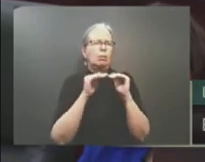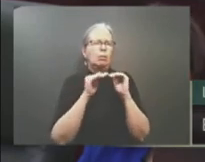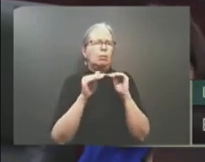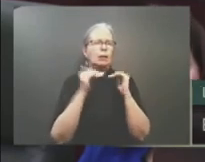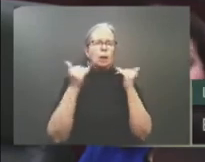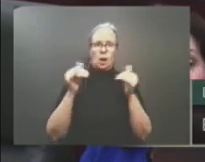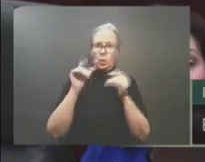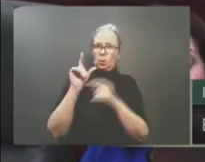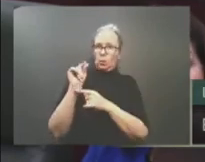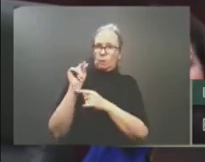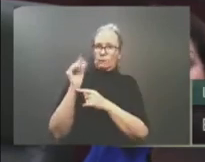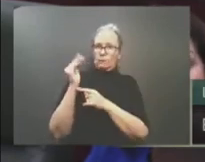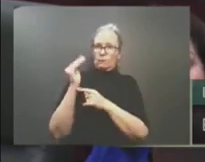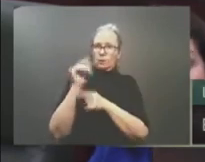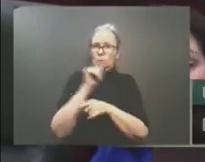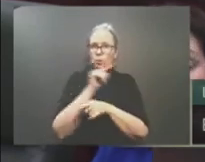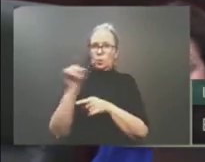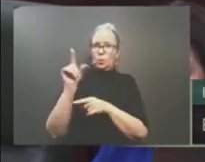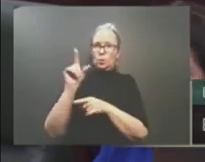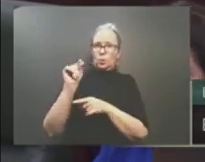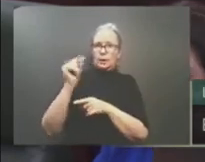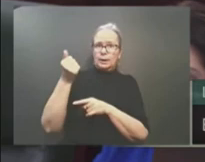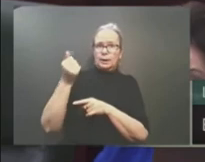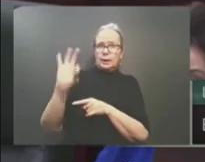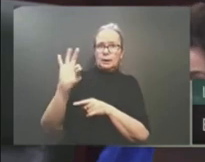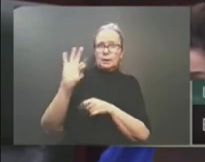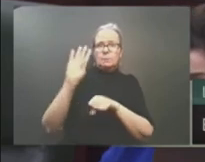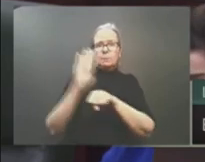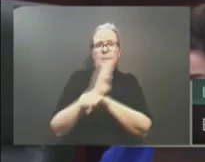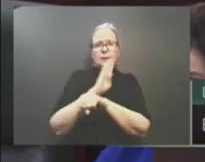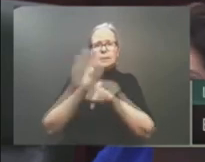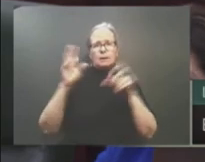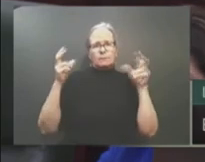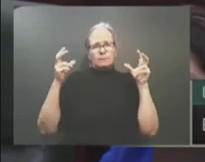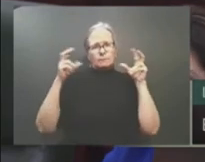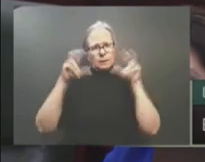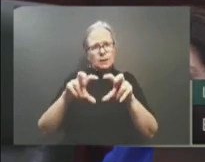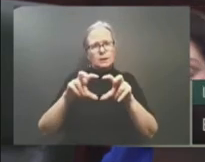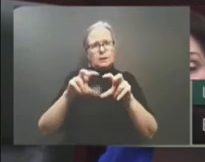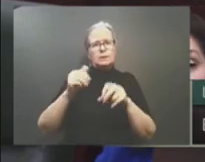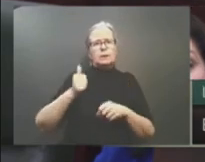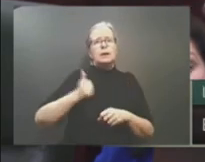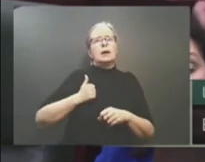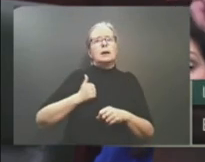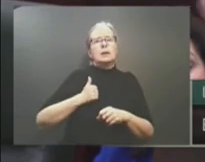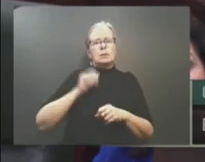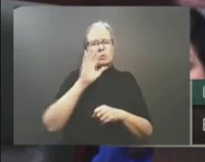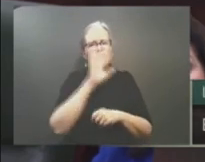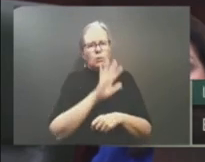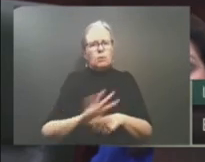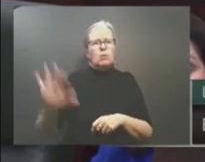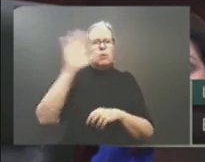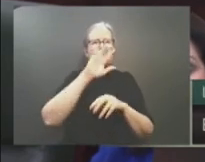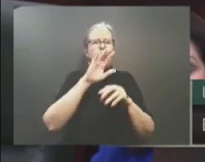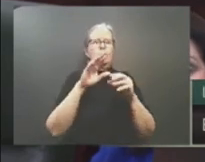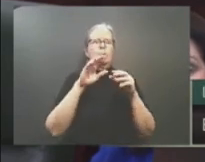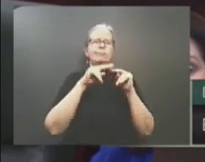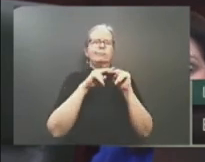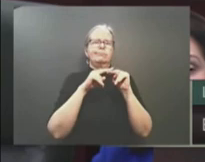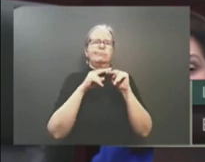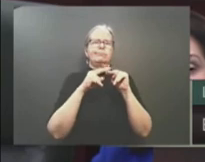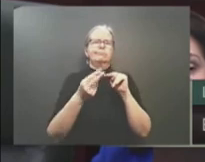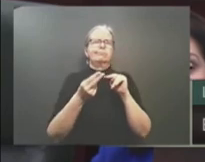investment in Canada actually declined. One of the impediments to business investment is Canada's growing